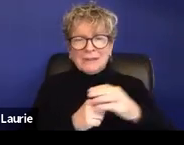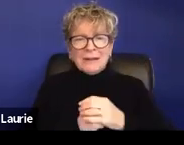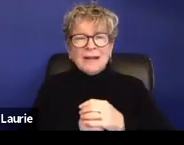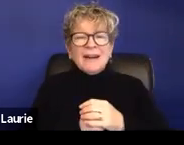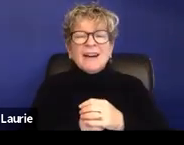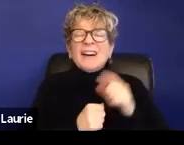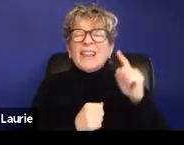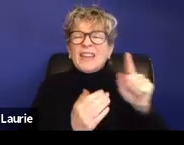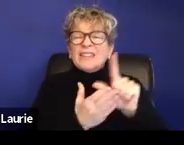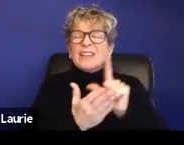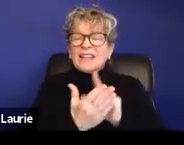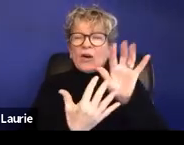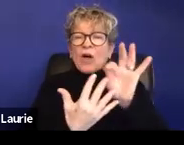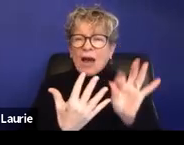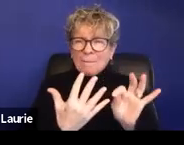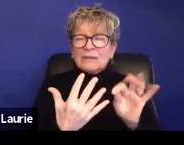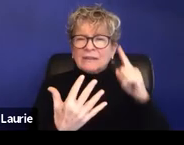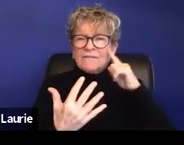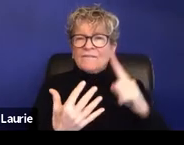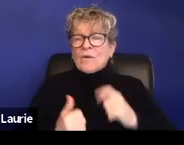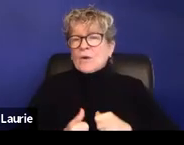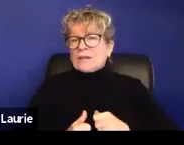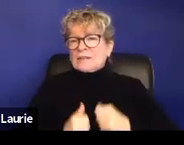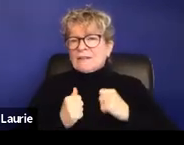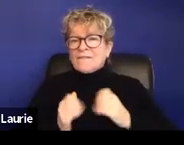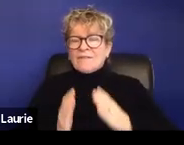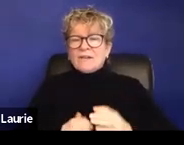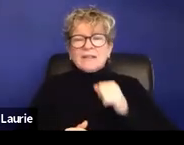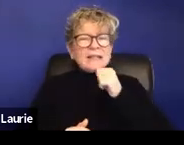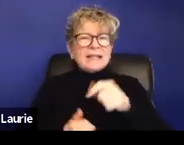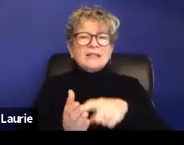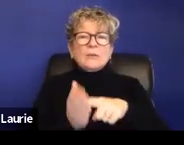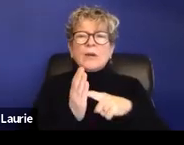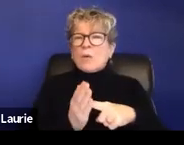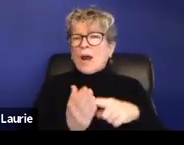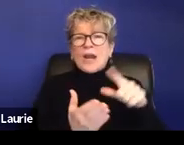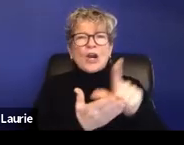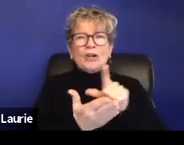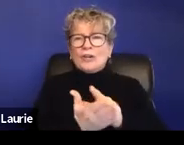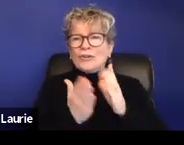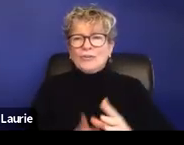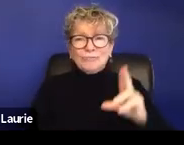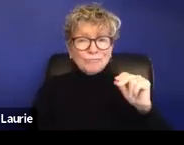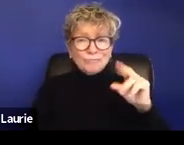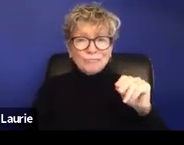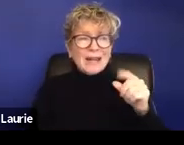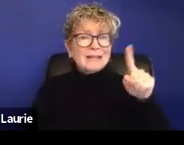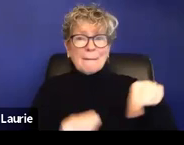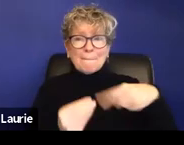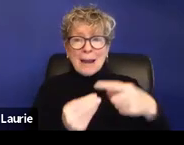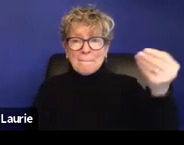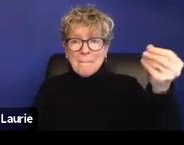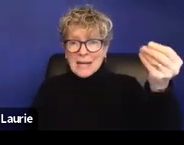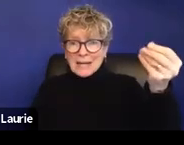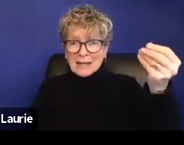a legal option, civil legal option for a survivor, but actually doesn't require attorneys at all. It's only monetary, um,